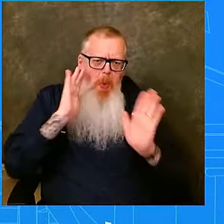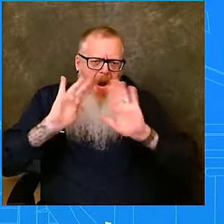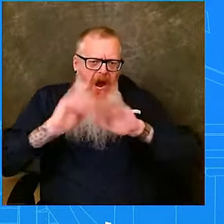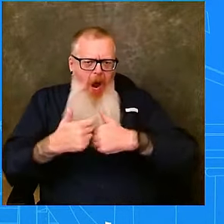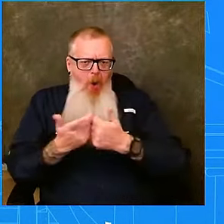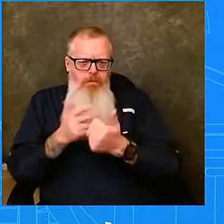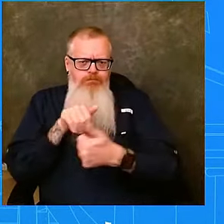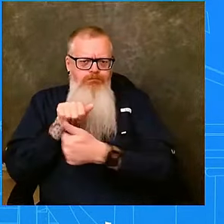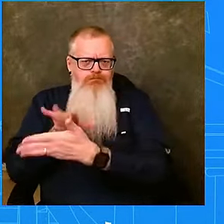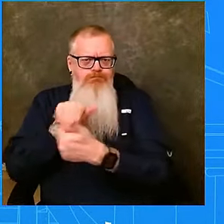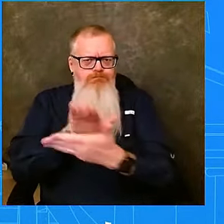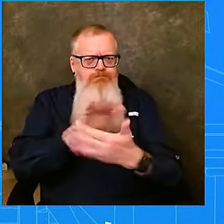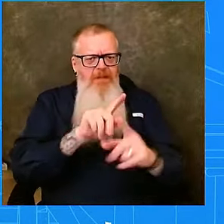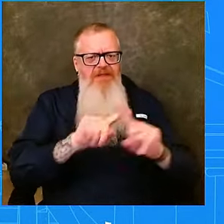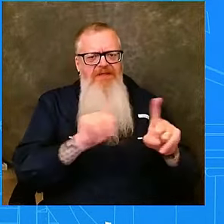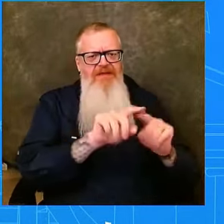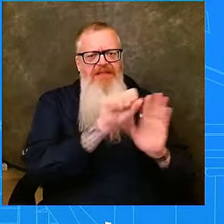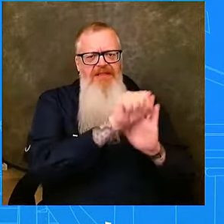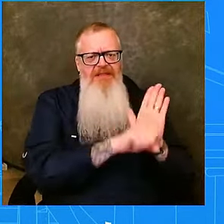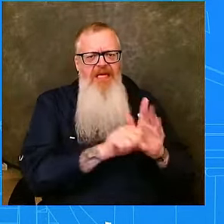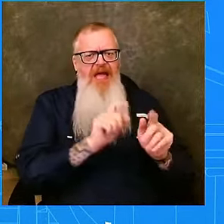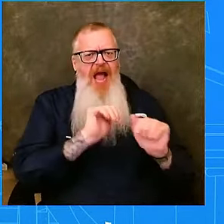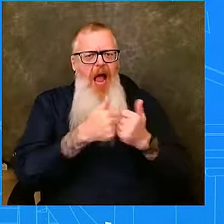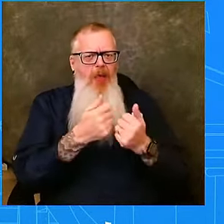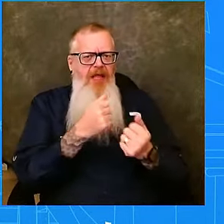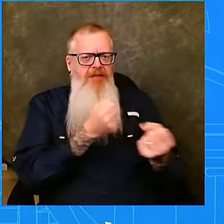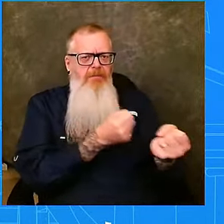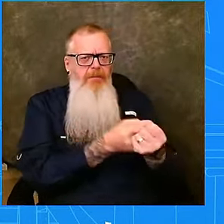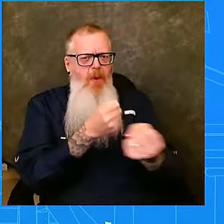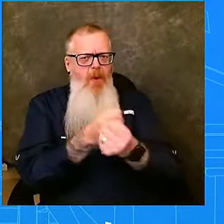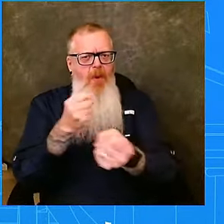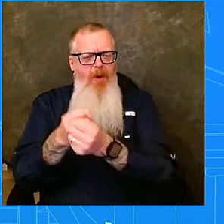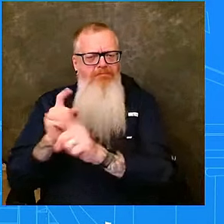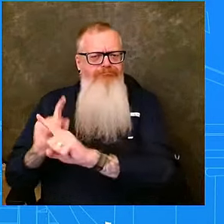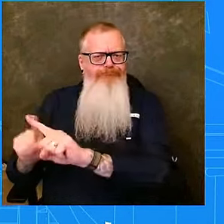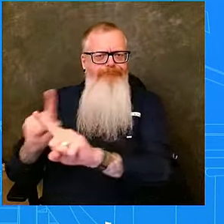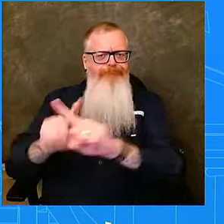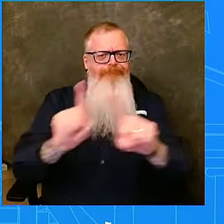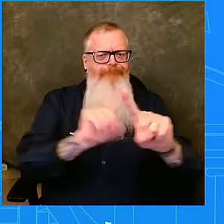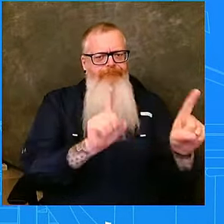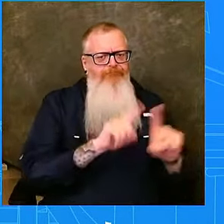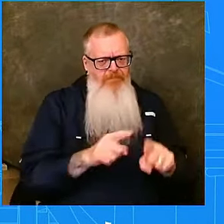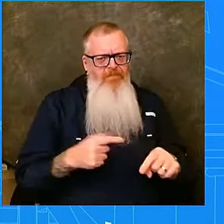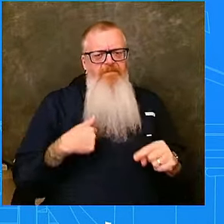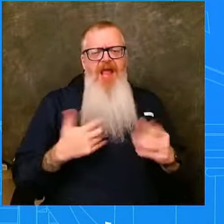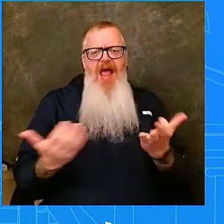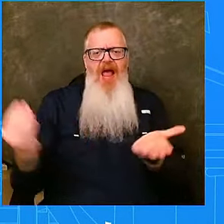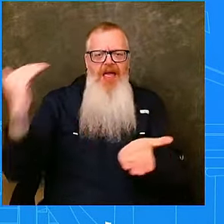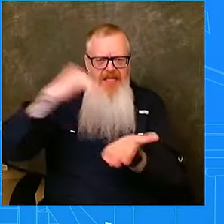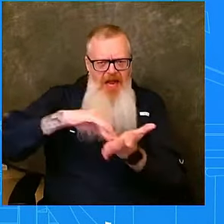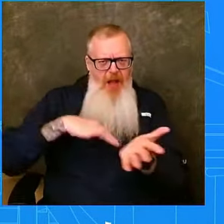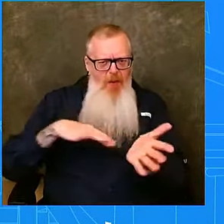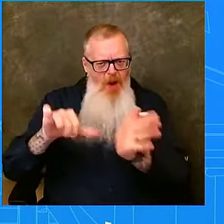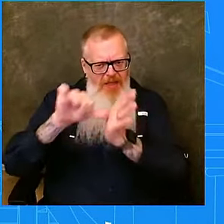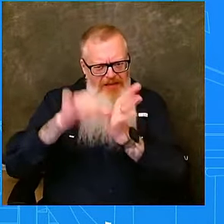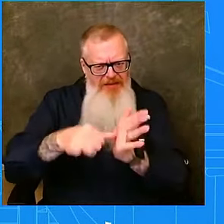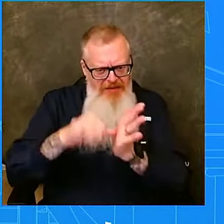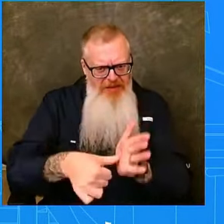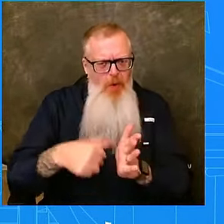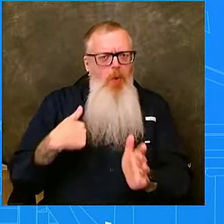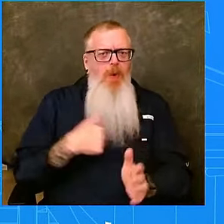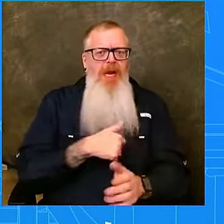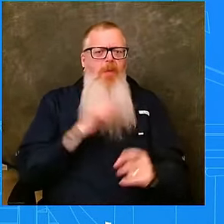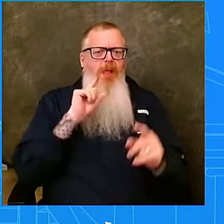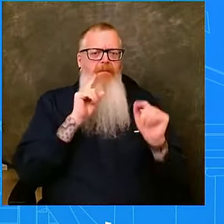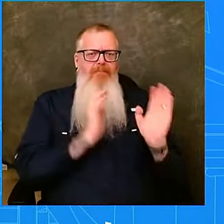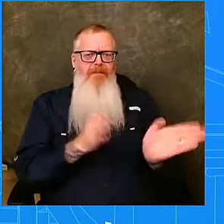are going to be feeling. And I want everybody to know that we are prepared for what we need to do to support